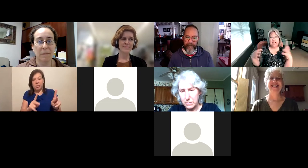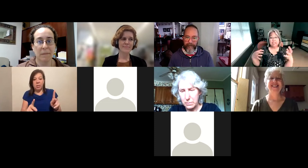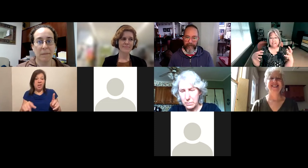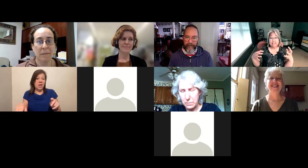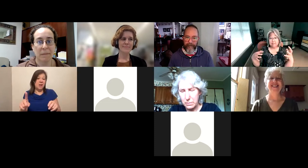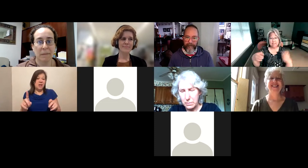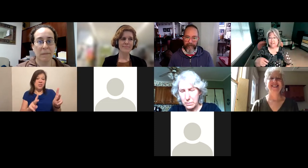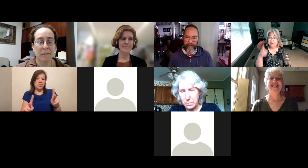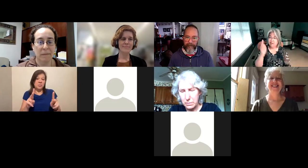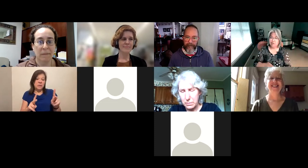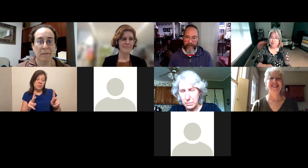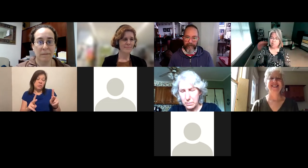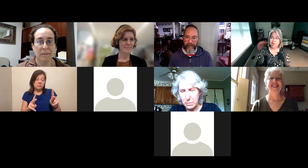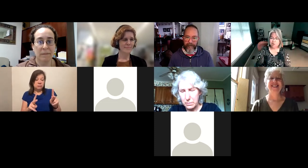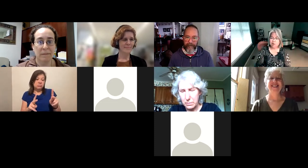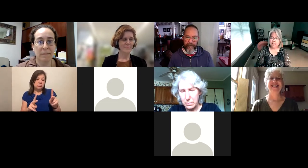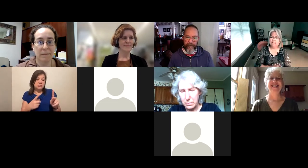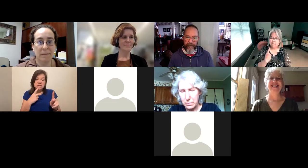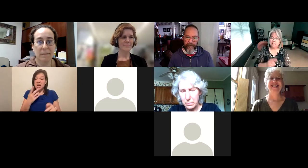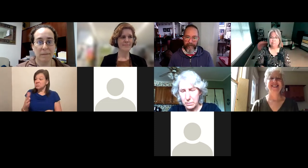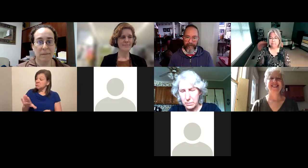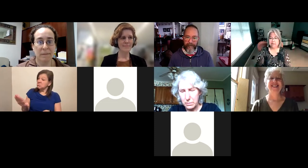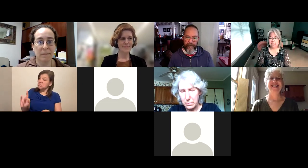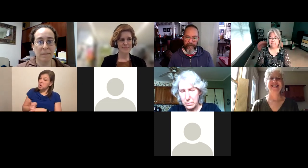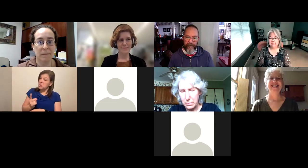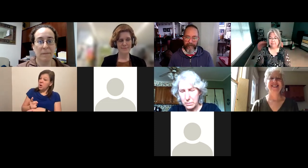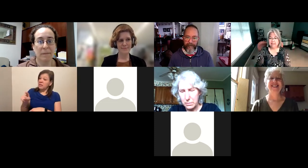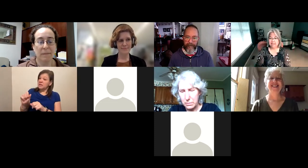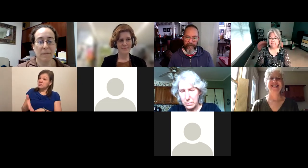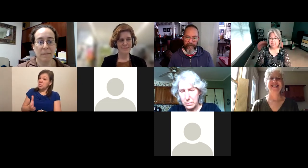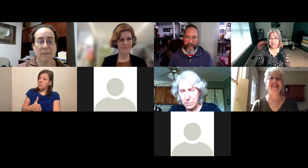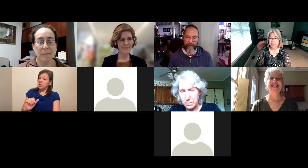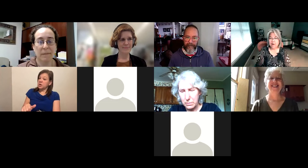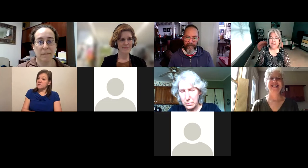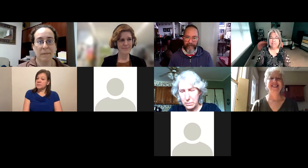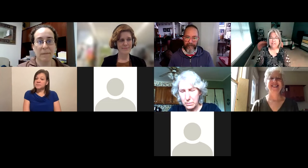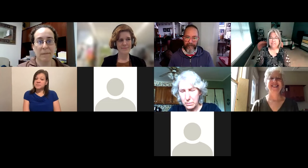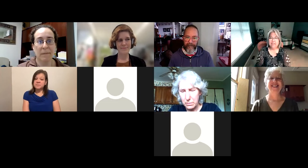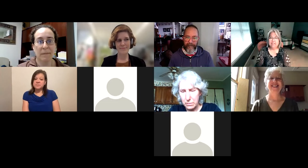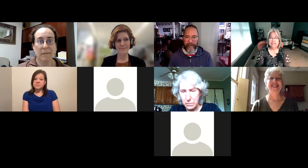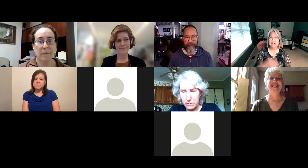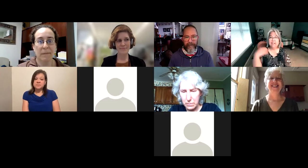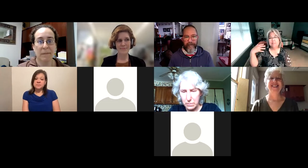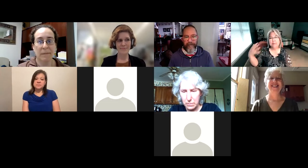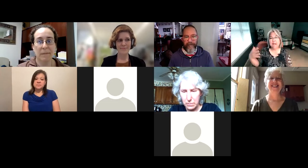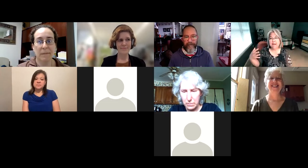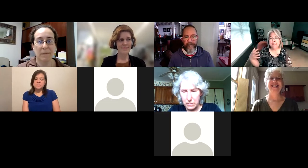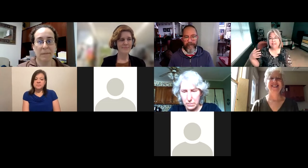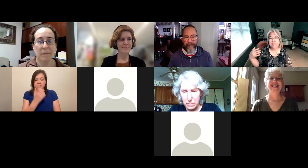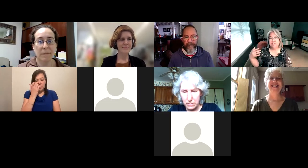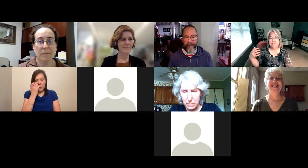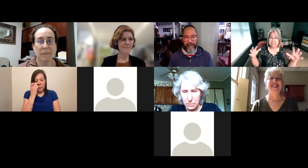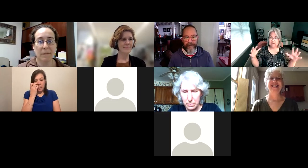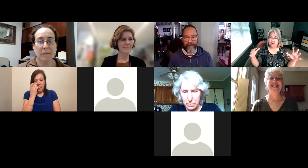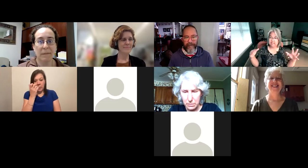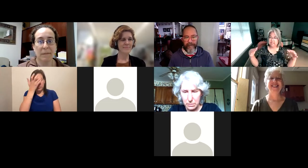kind of validating them and saying, you know what, you're right, this could be better. And so I think that in my mind,